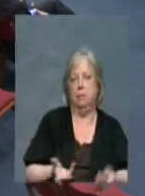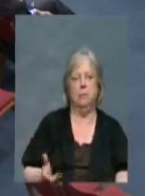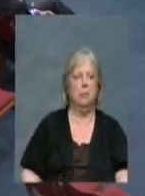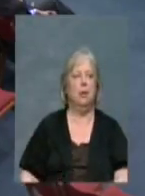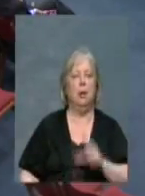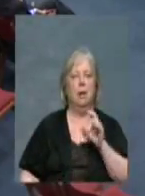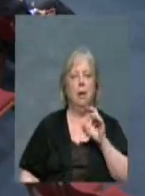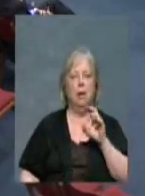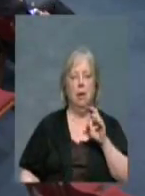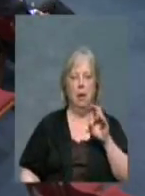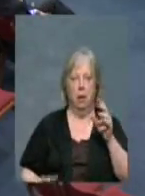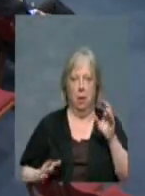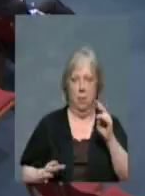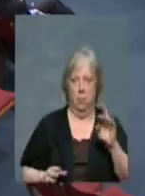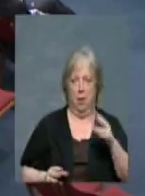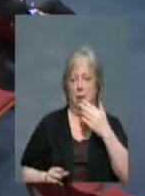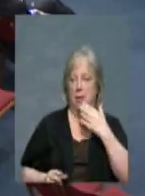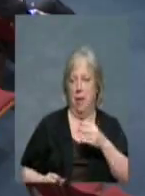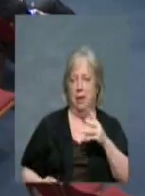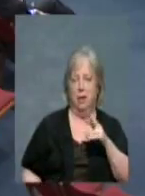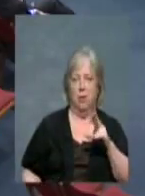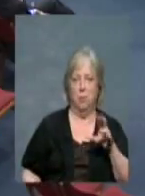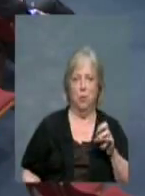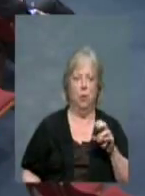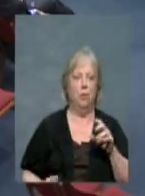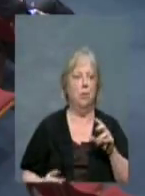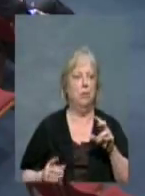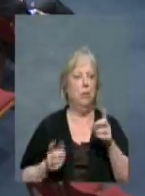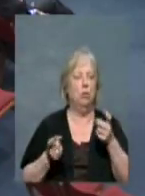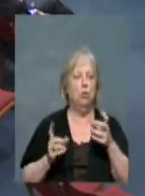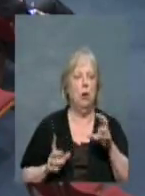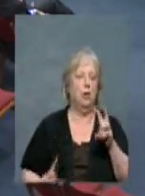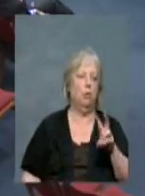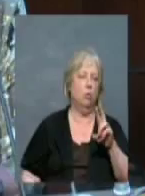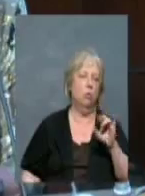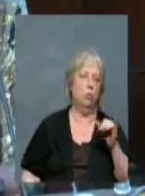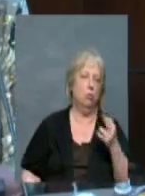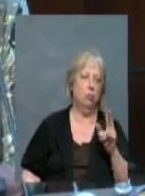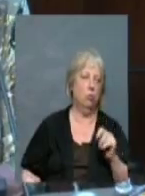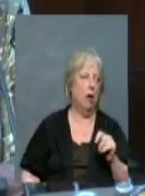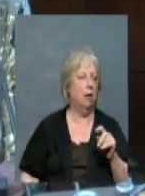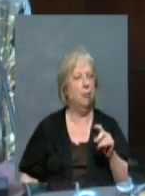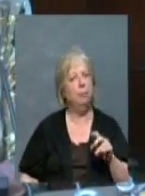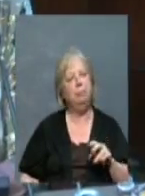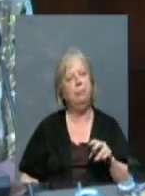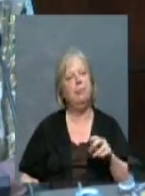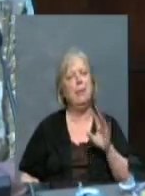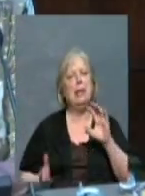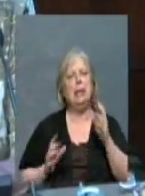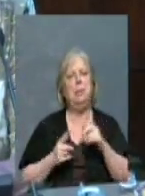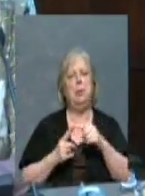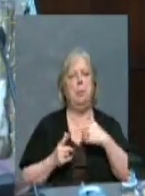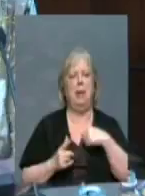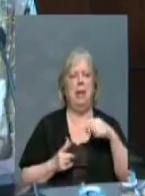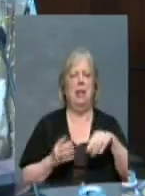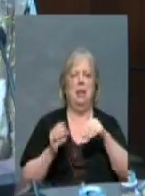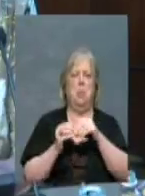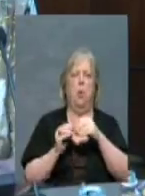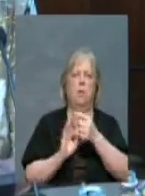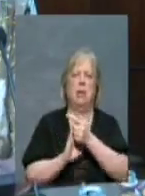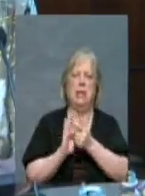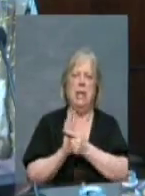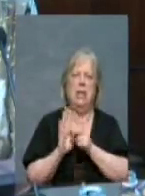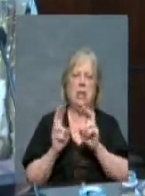Okay, thank you, Bruce. Director Wright, you're recognized, please. Mayor, on this same subject, it seems to me that this is more of a legal issue